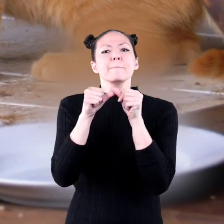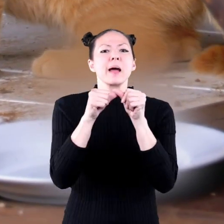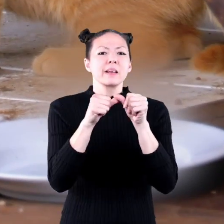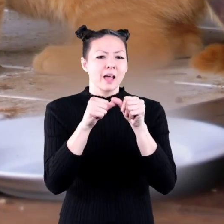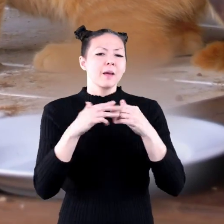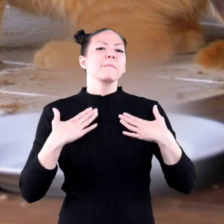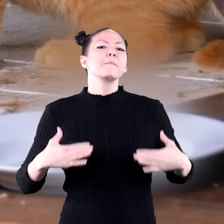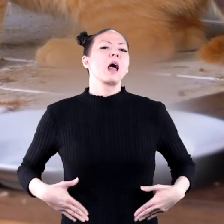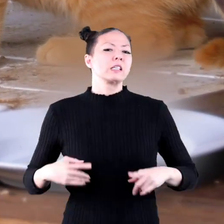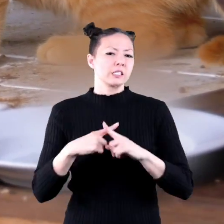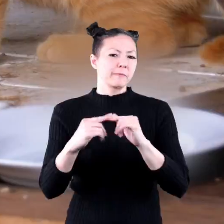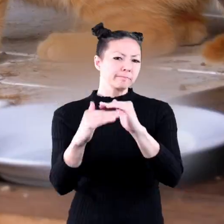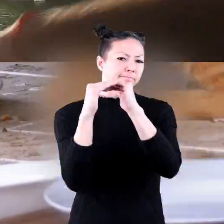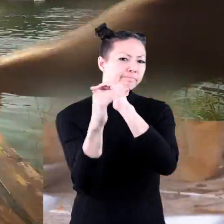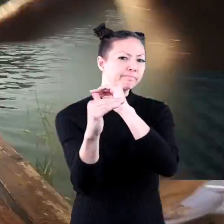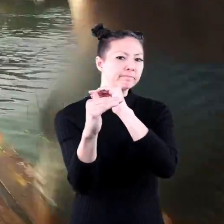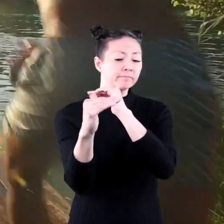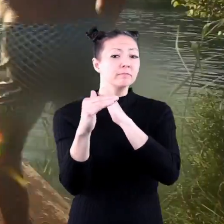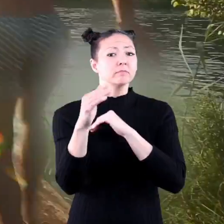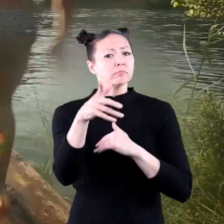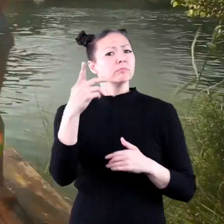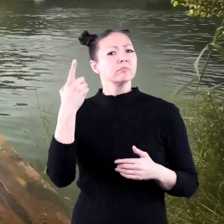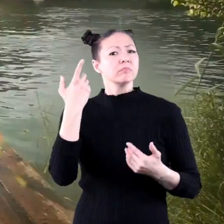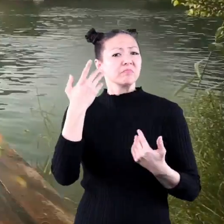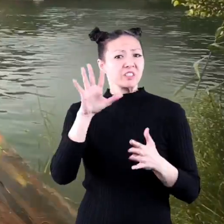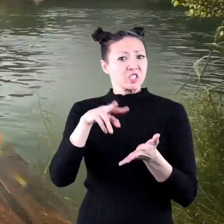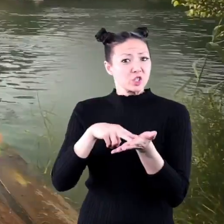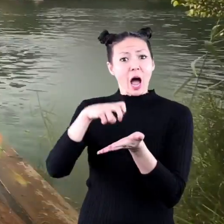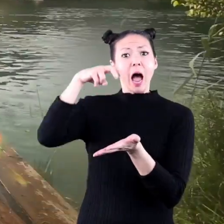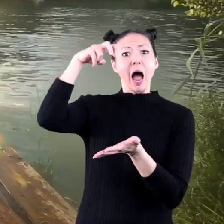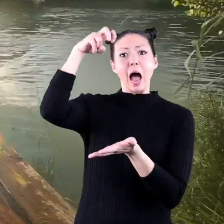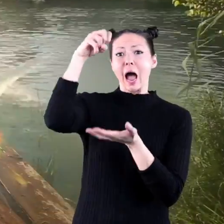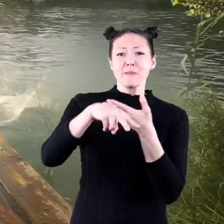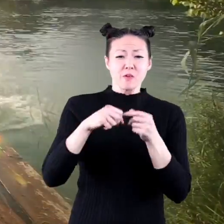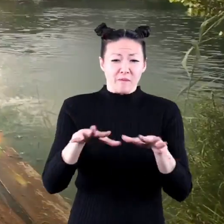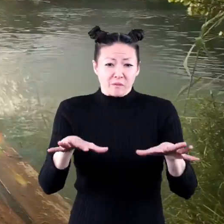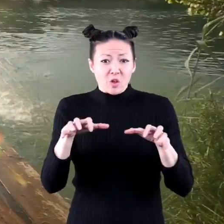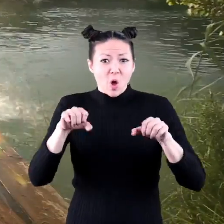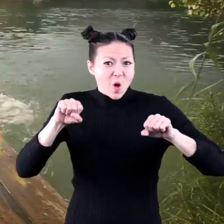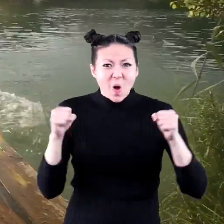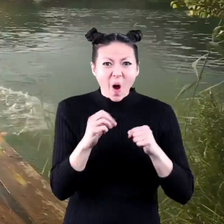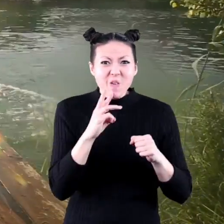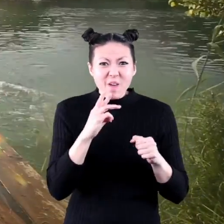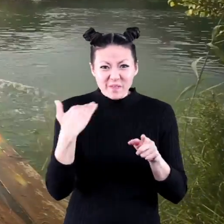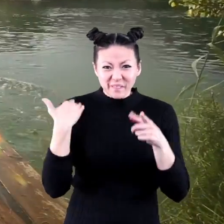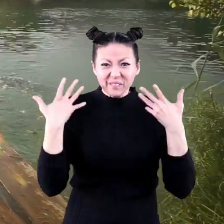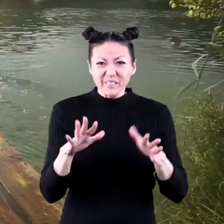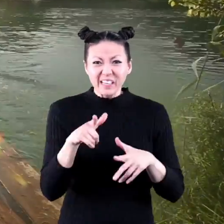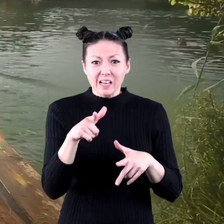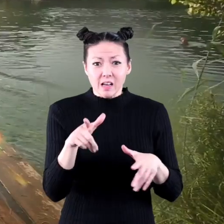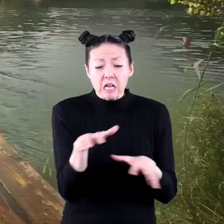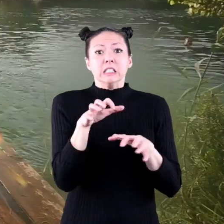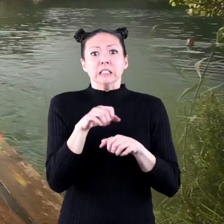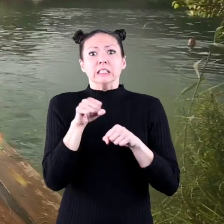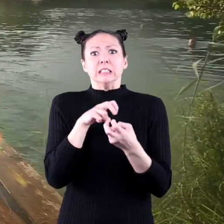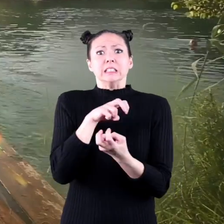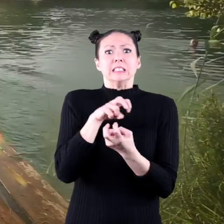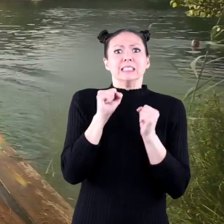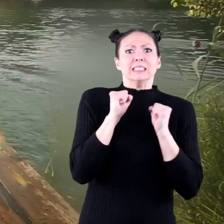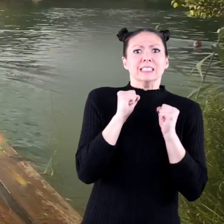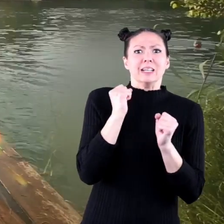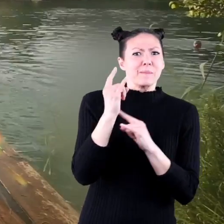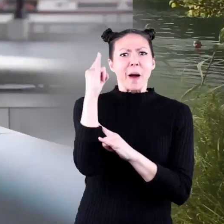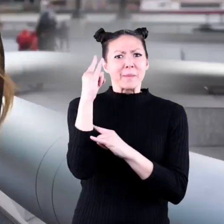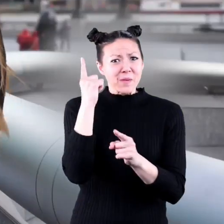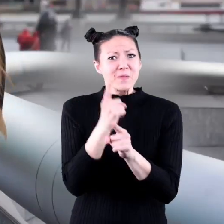constant body temperature have you ever jumped into a freezing cold ocean or lake and found yourself shivering from the cold